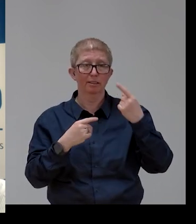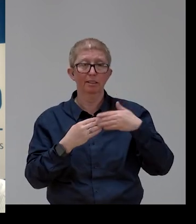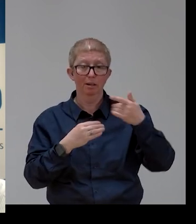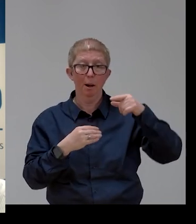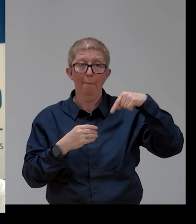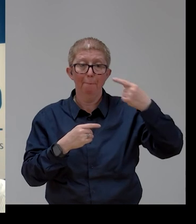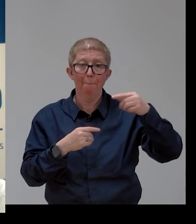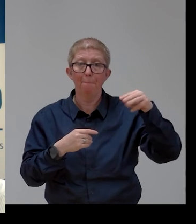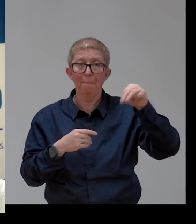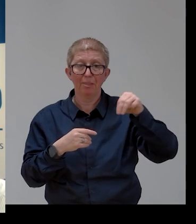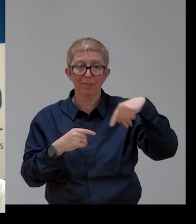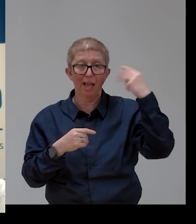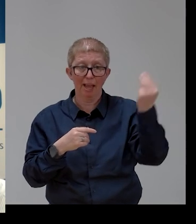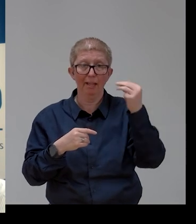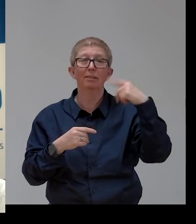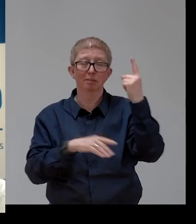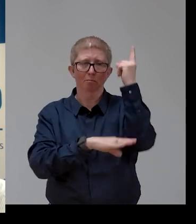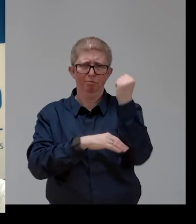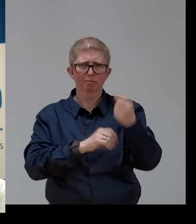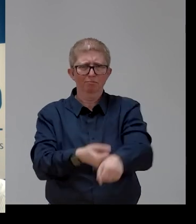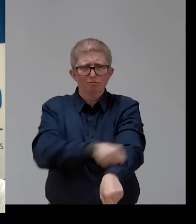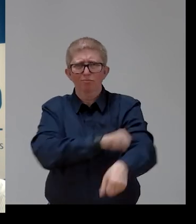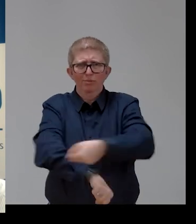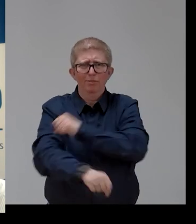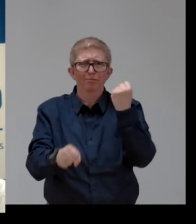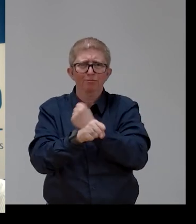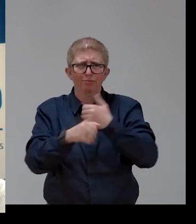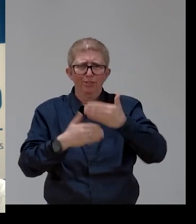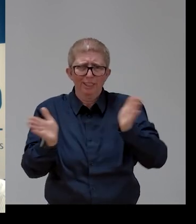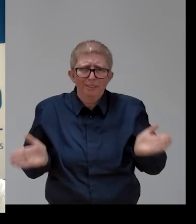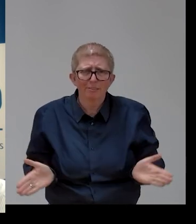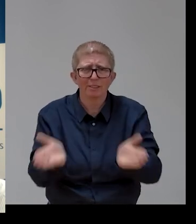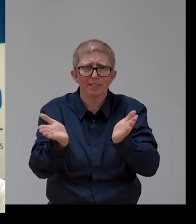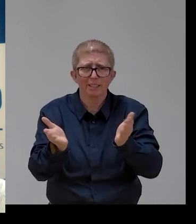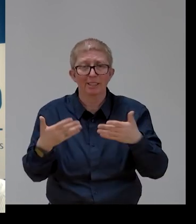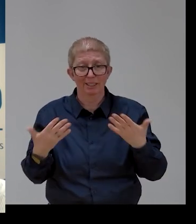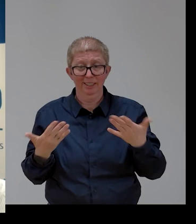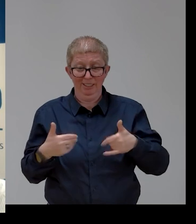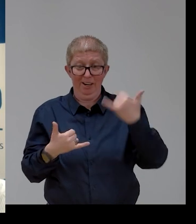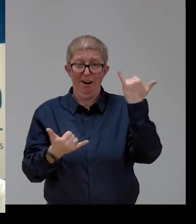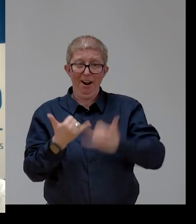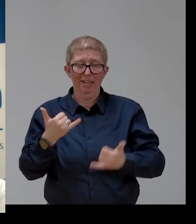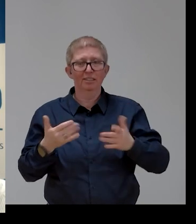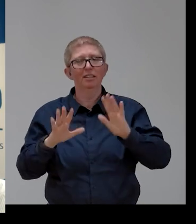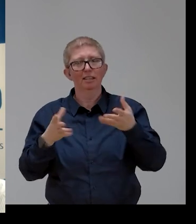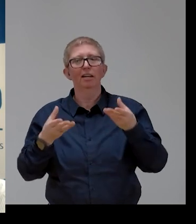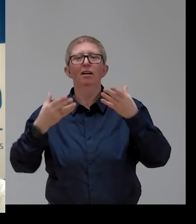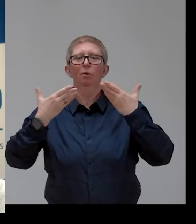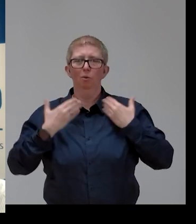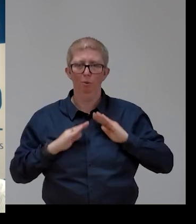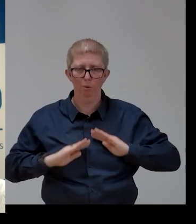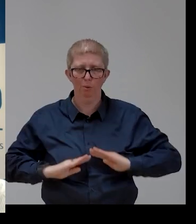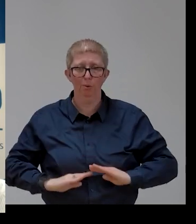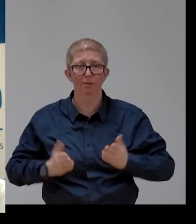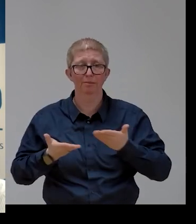discussed now. I wish you all a relaxing weekend, and I hope that for the non-Europeans that were with us during